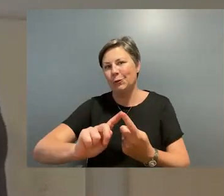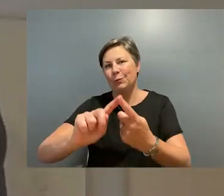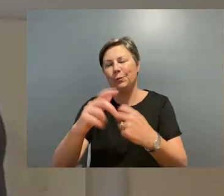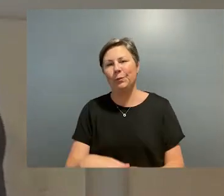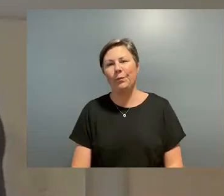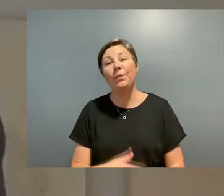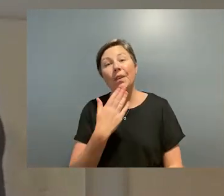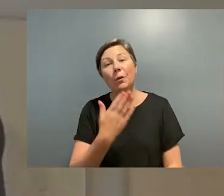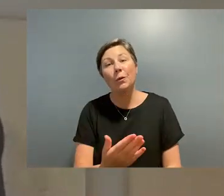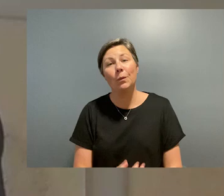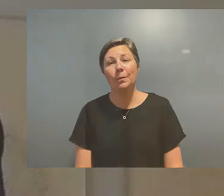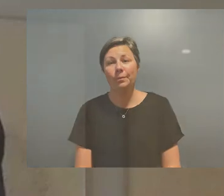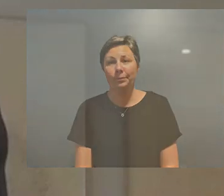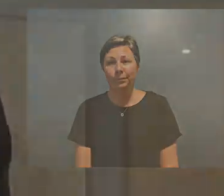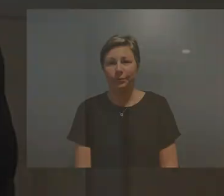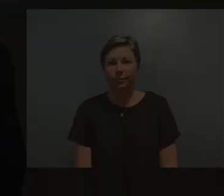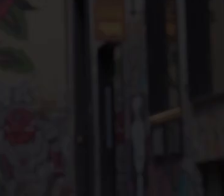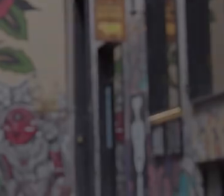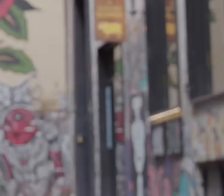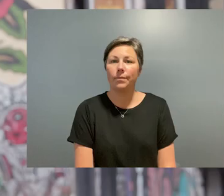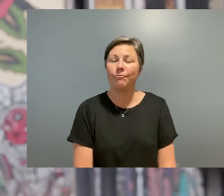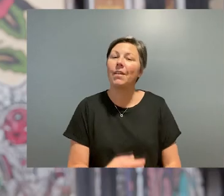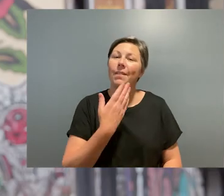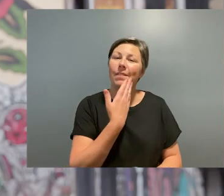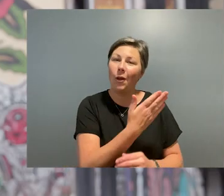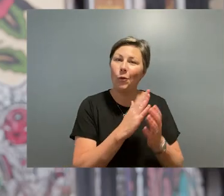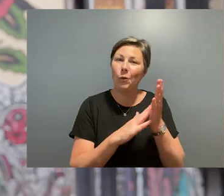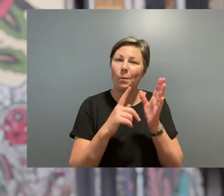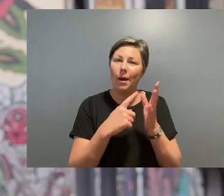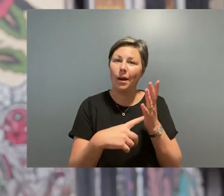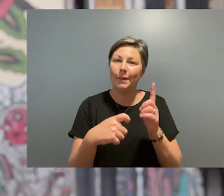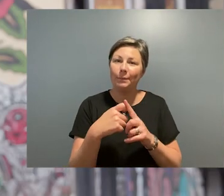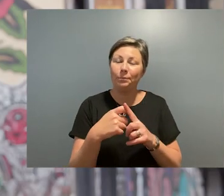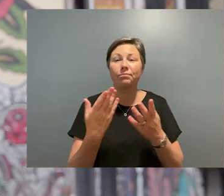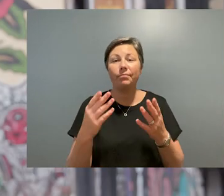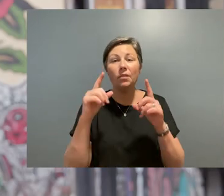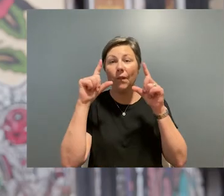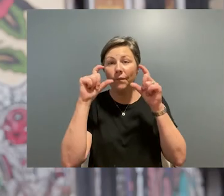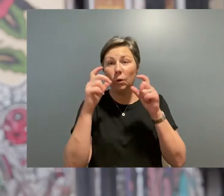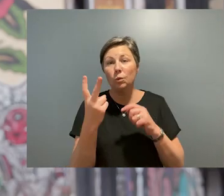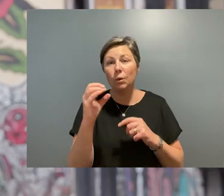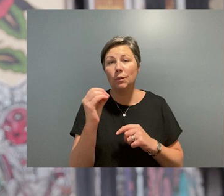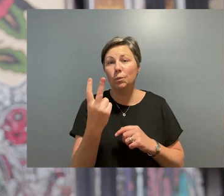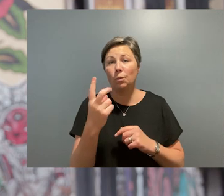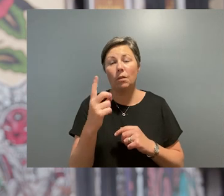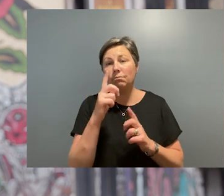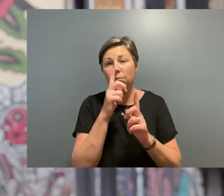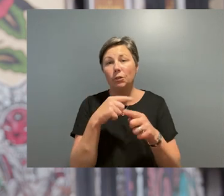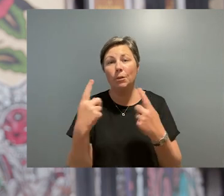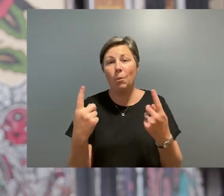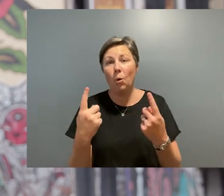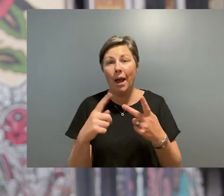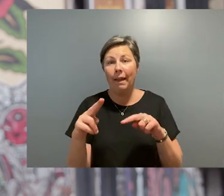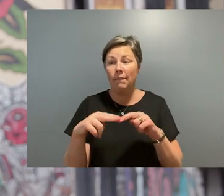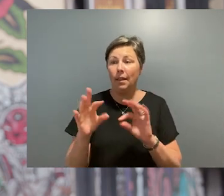is secure thank you thanks mark photo 2021 wouldn't exist if it was not for the vision of our